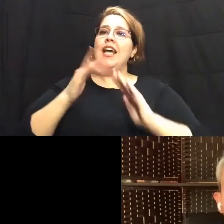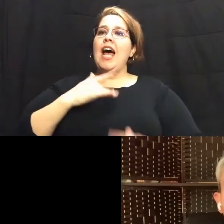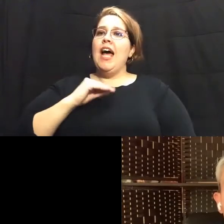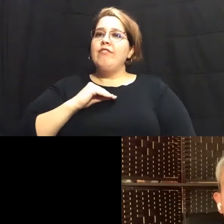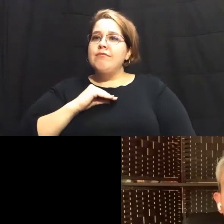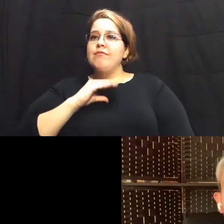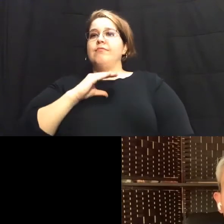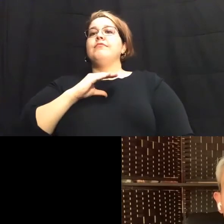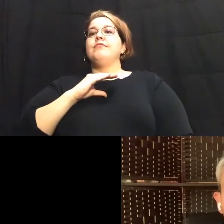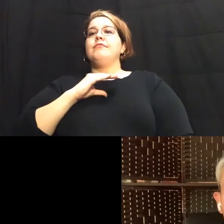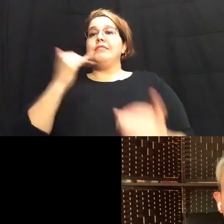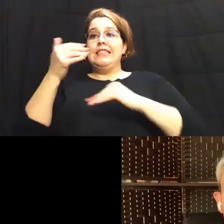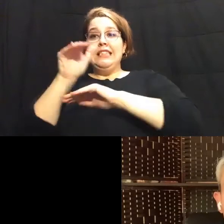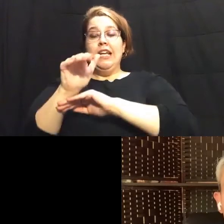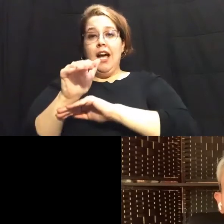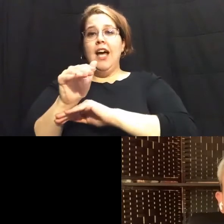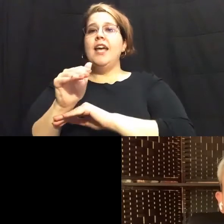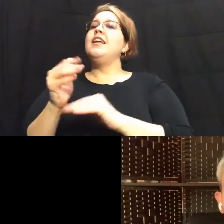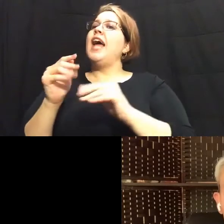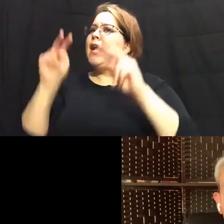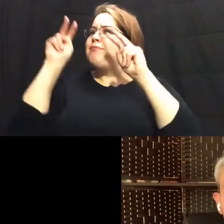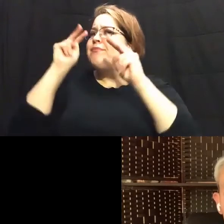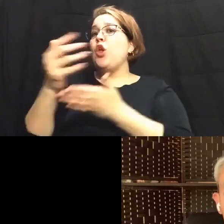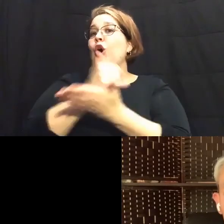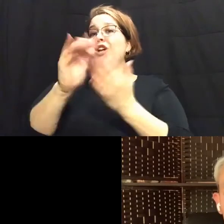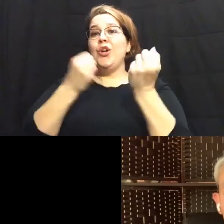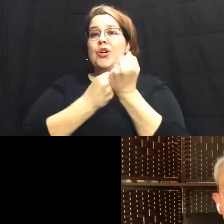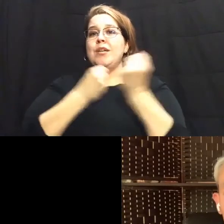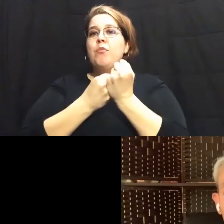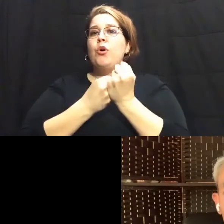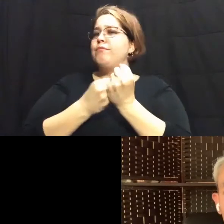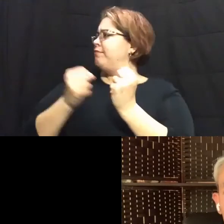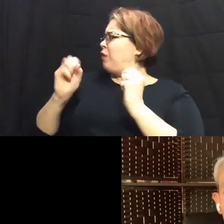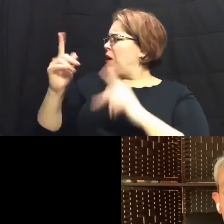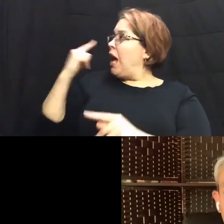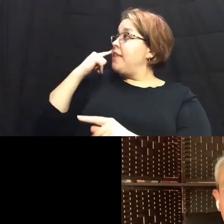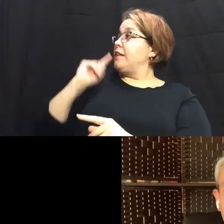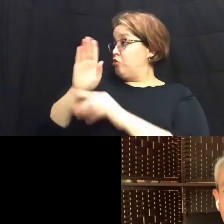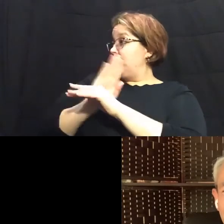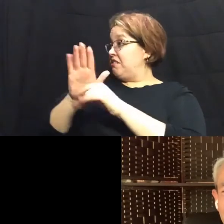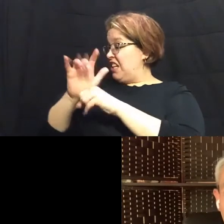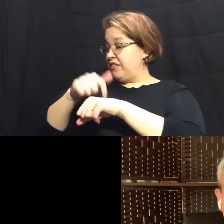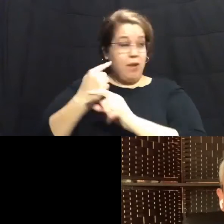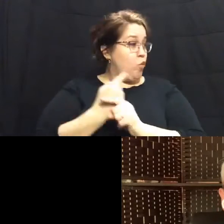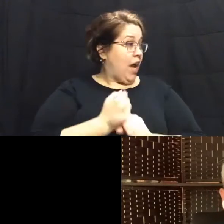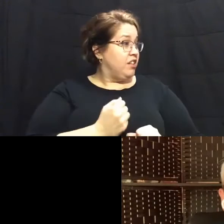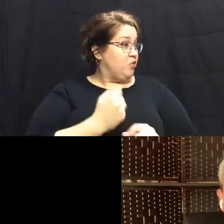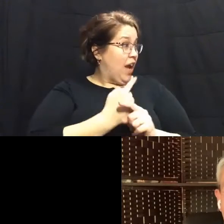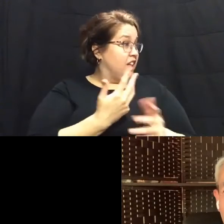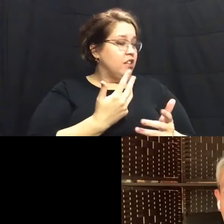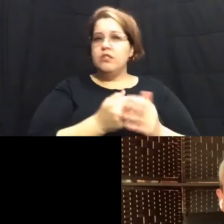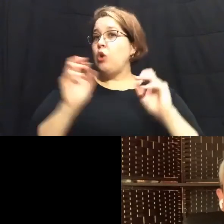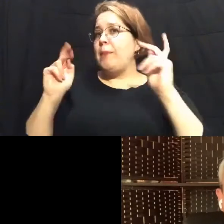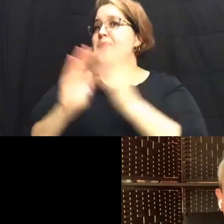here tonight and look forward to earning your support okay i think we still have more time correct correct me okay